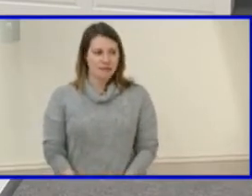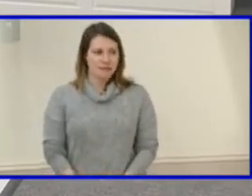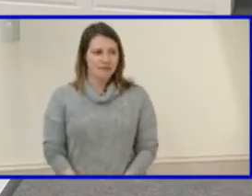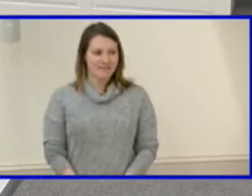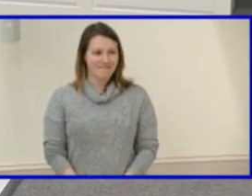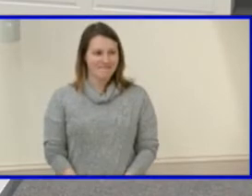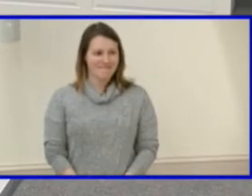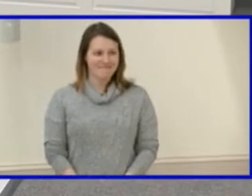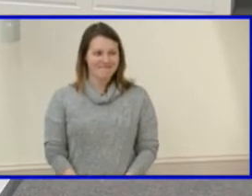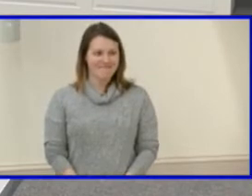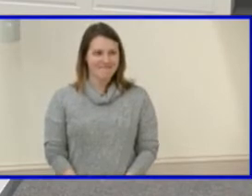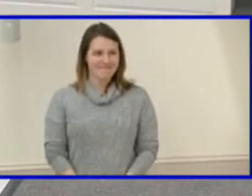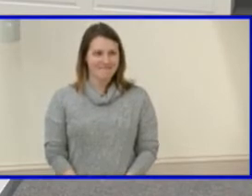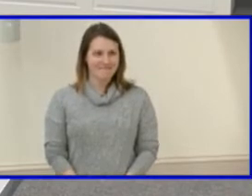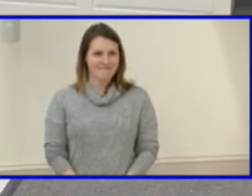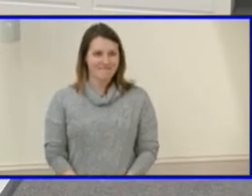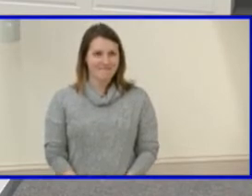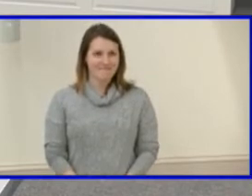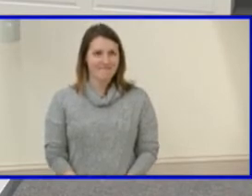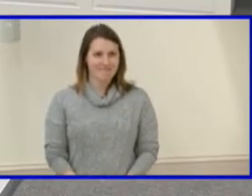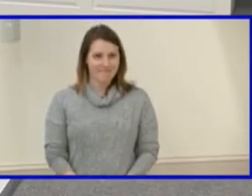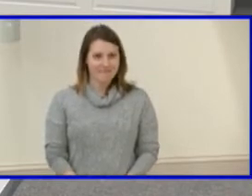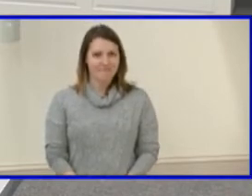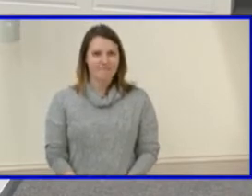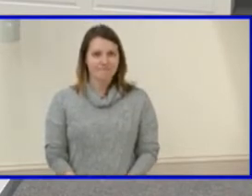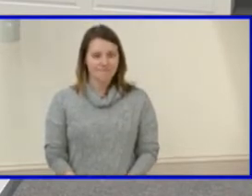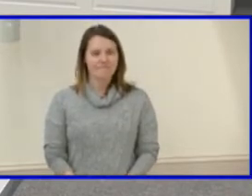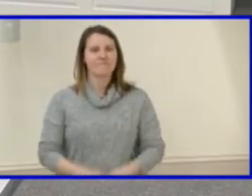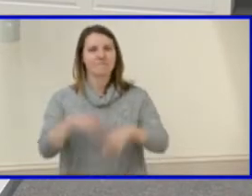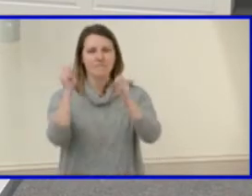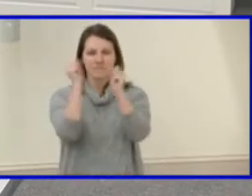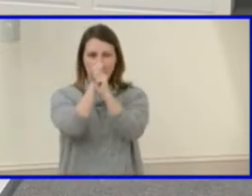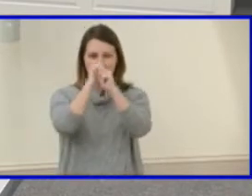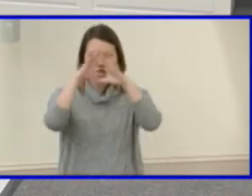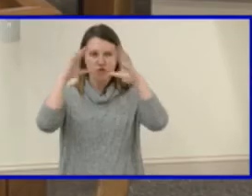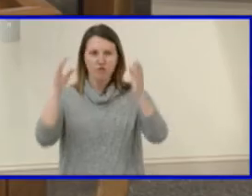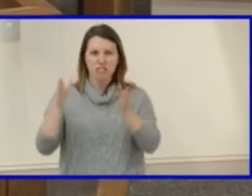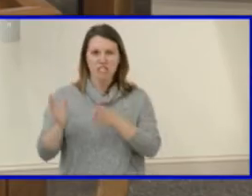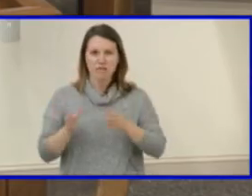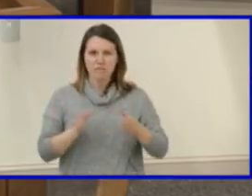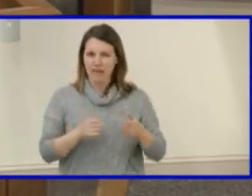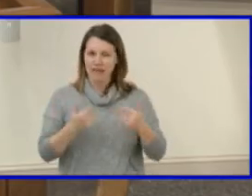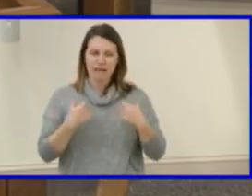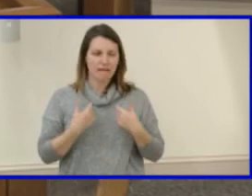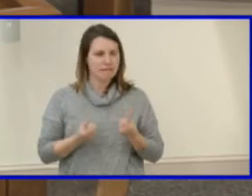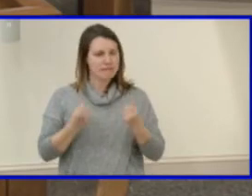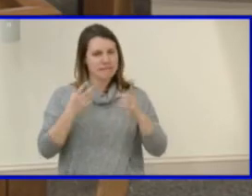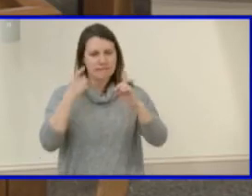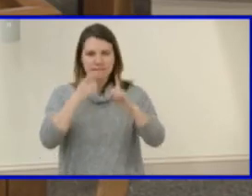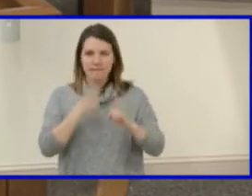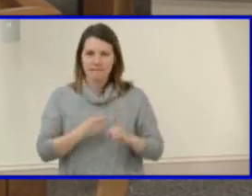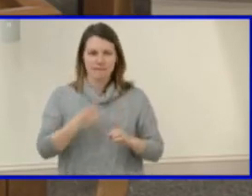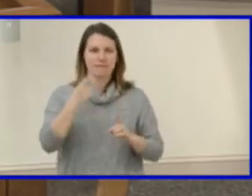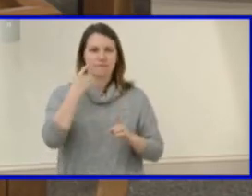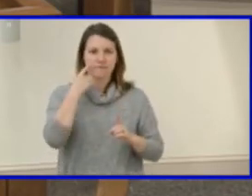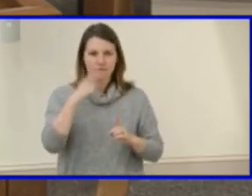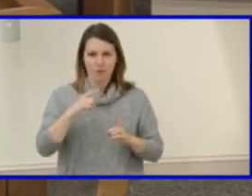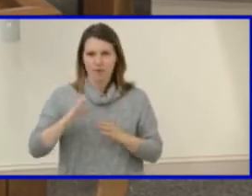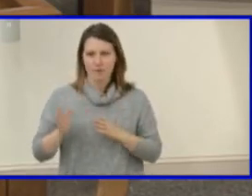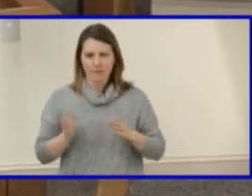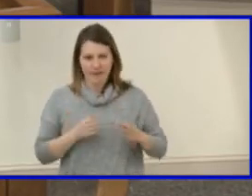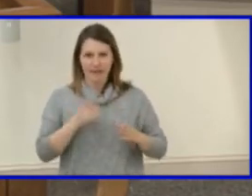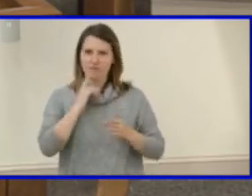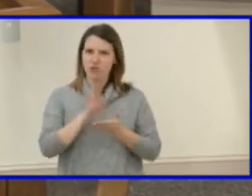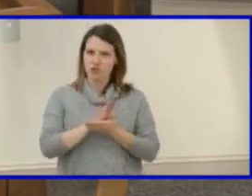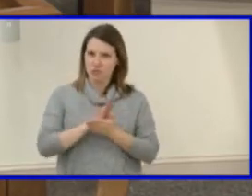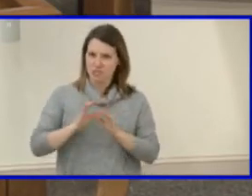A strategic plan serves tremendous purpose for shaping the goals and expected outcomes for the school division, and confidence and trust